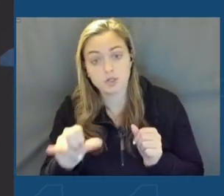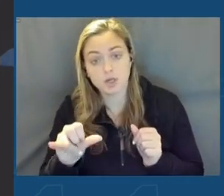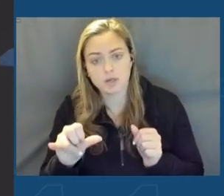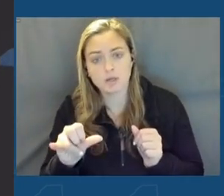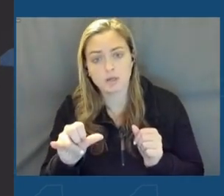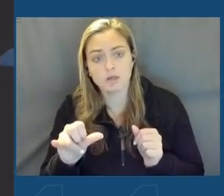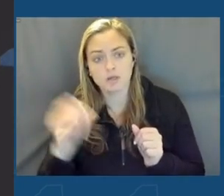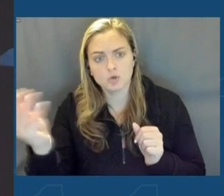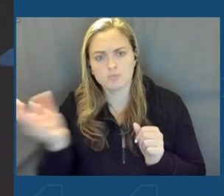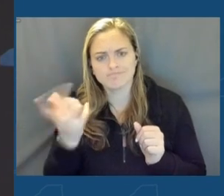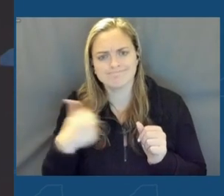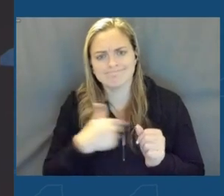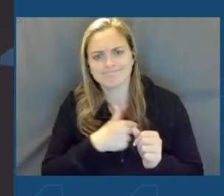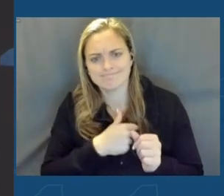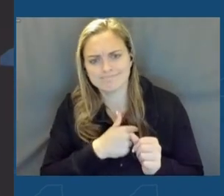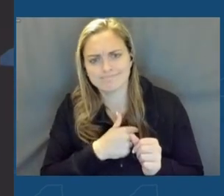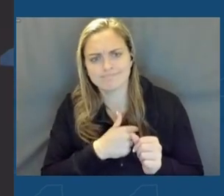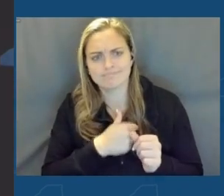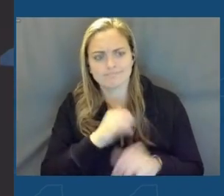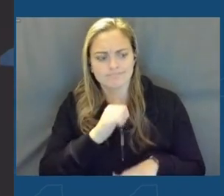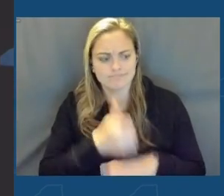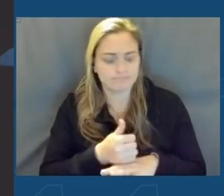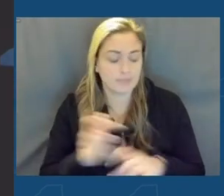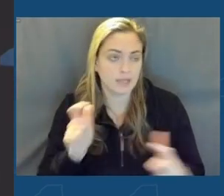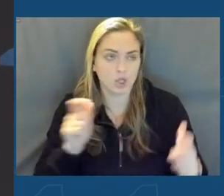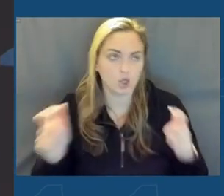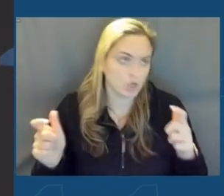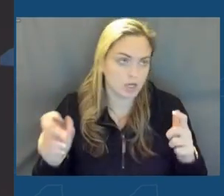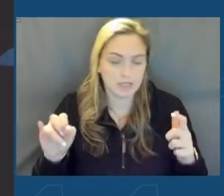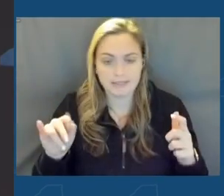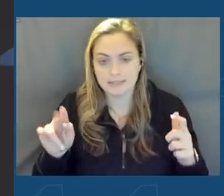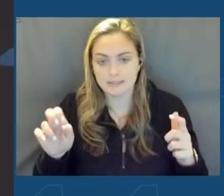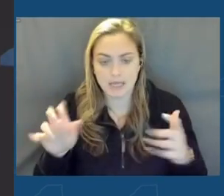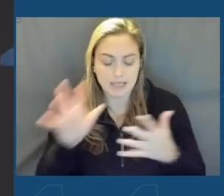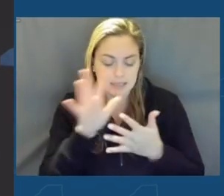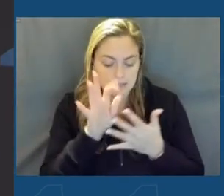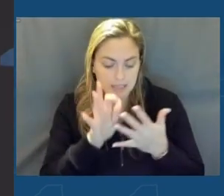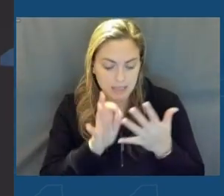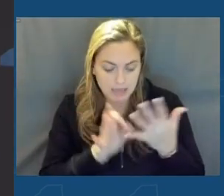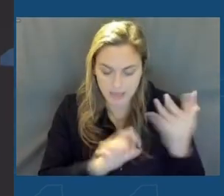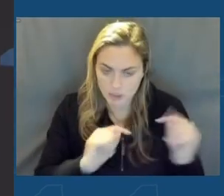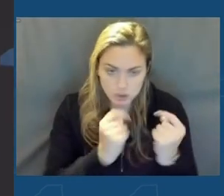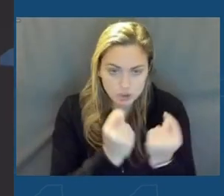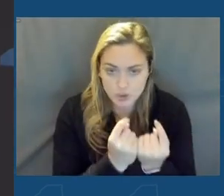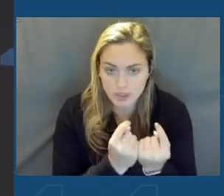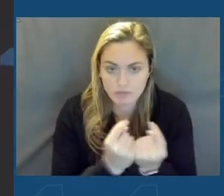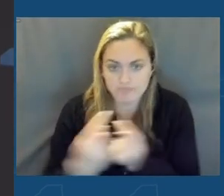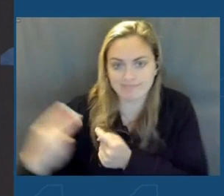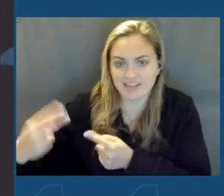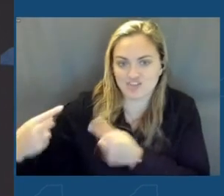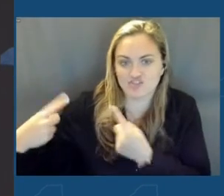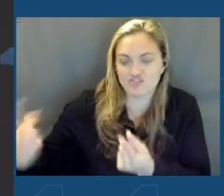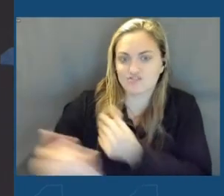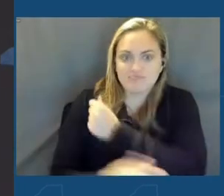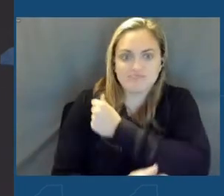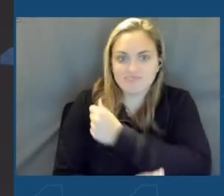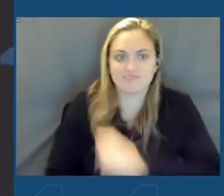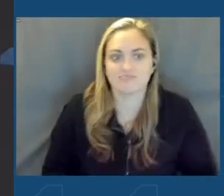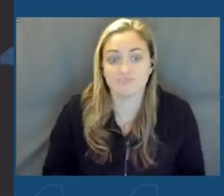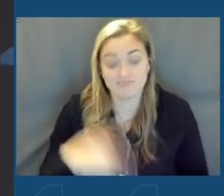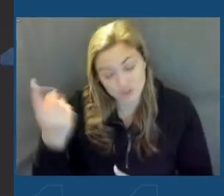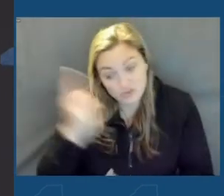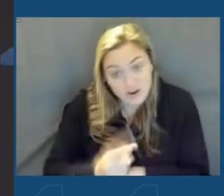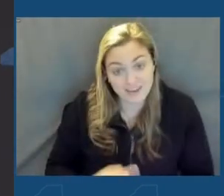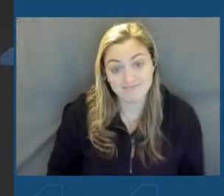telling us that you put together the greatest site selection team together in the history of the country and you were